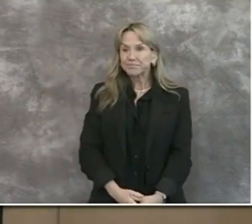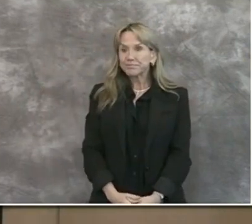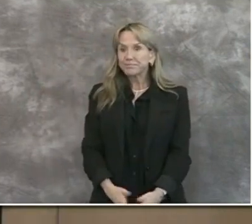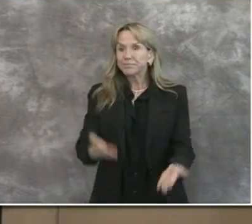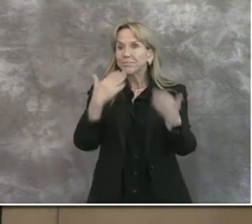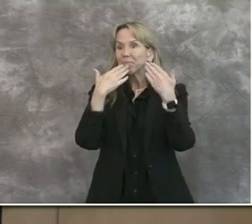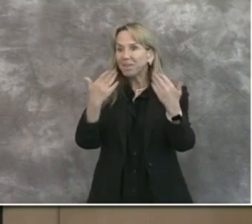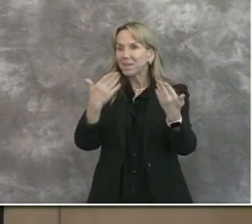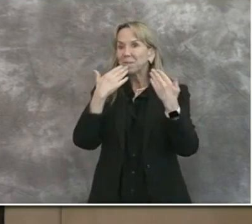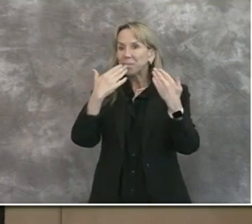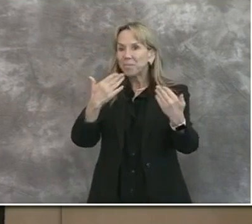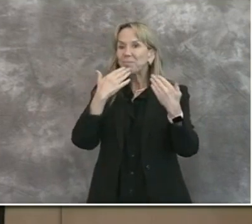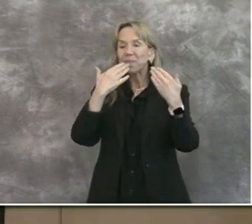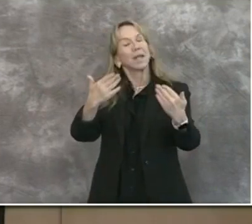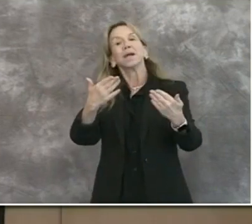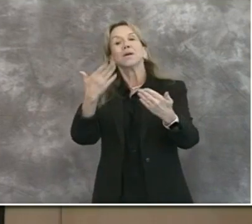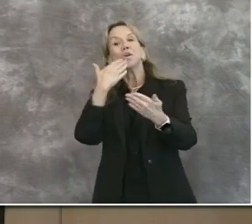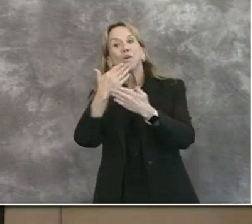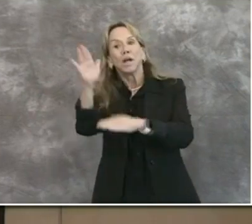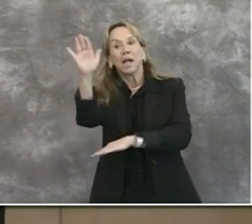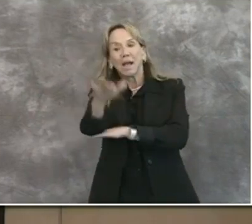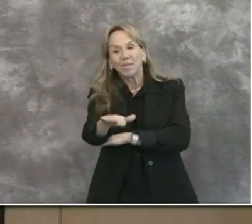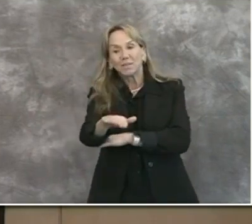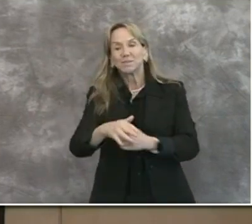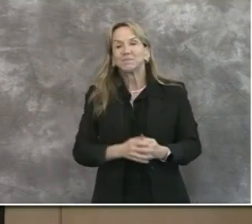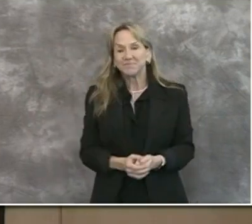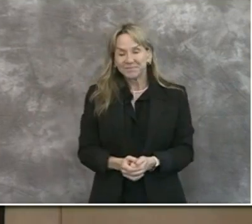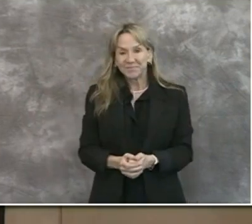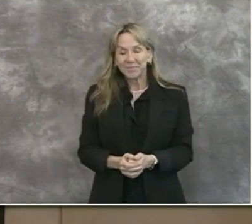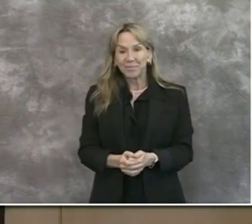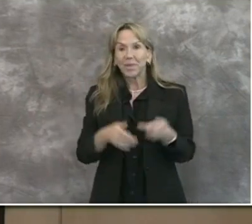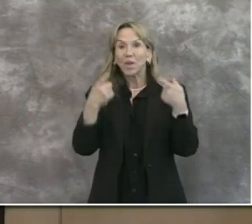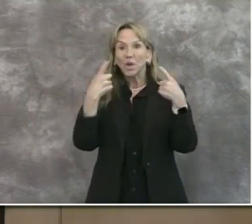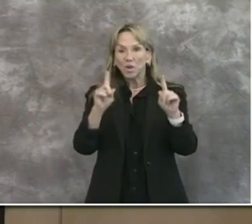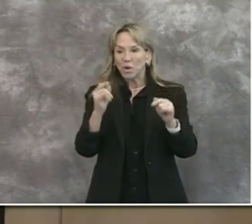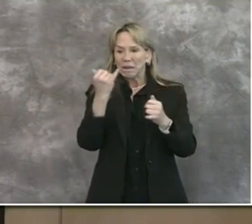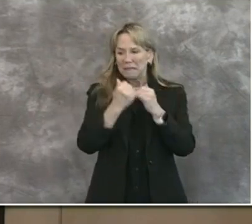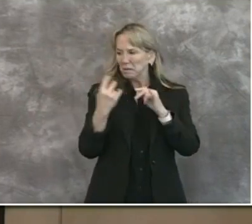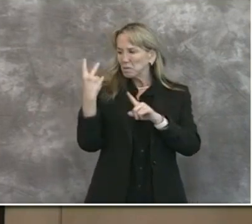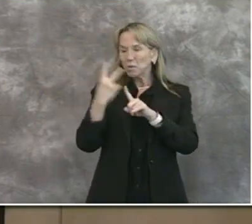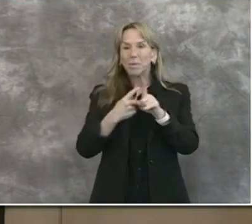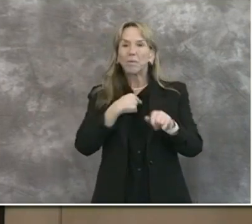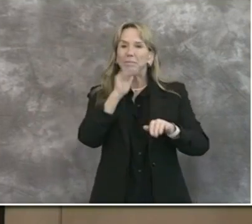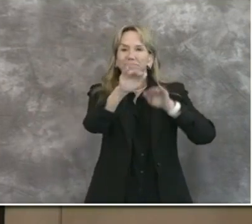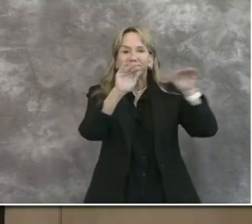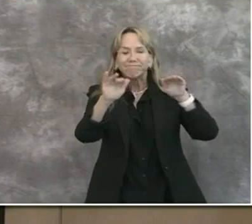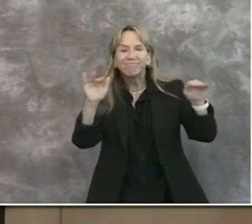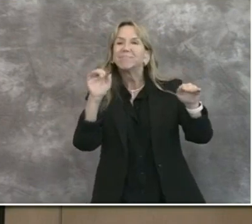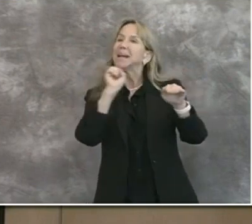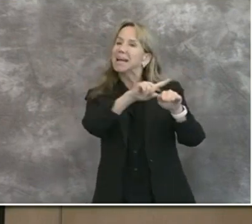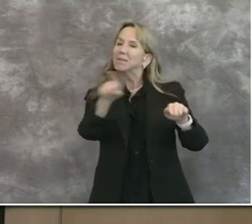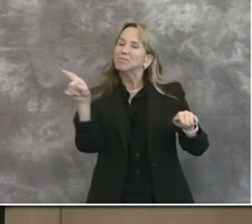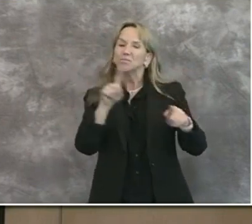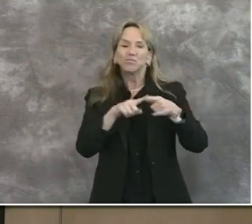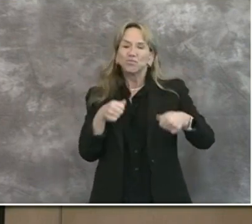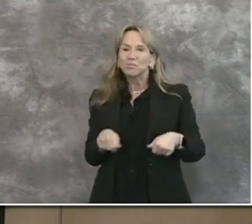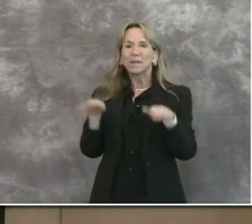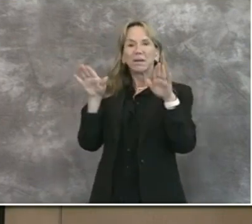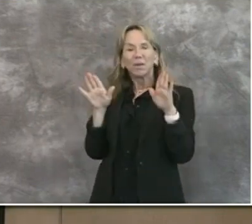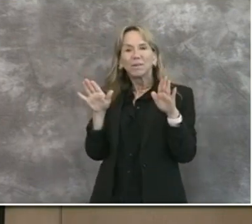Thank you and good afternoon. During the last number of months, we've asked San Diegans to make tremendous sacrifice